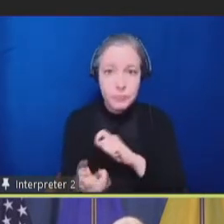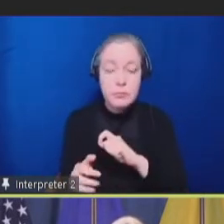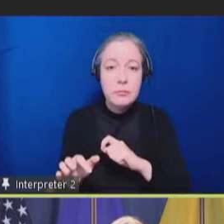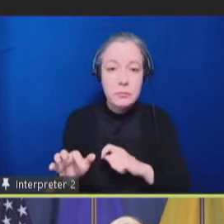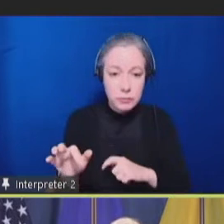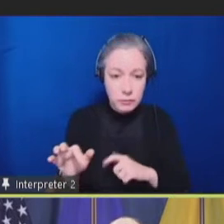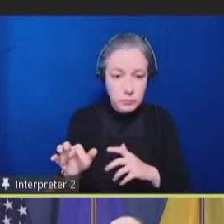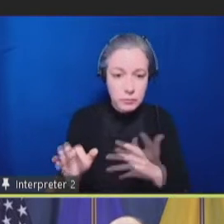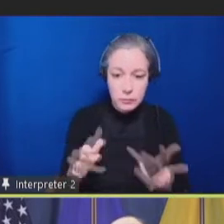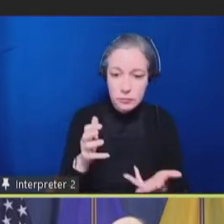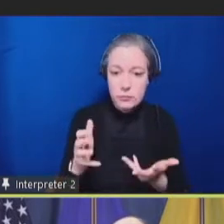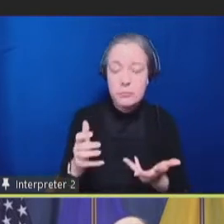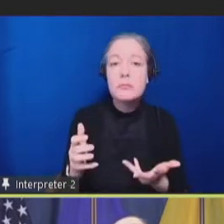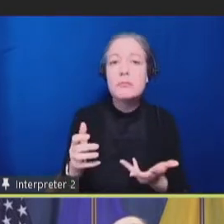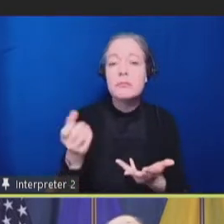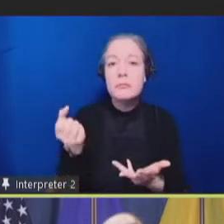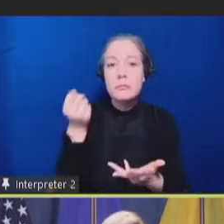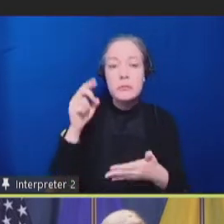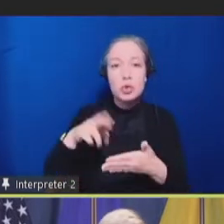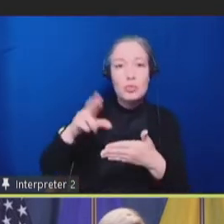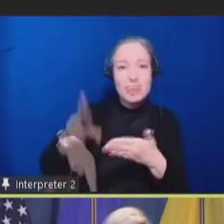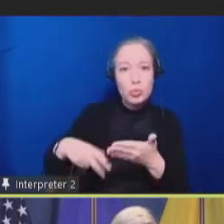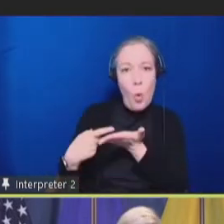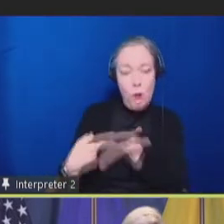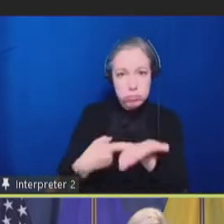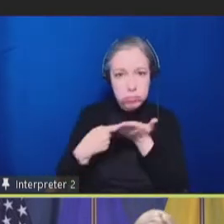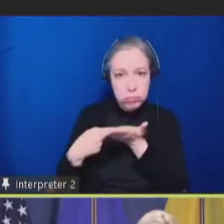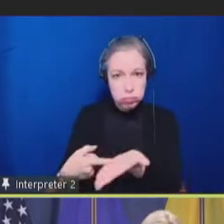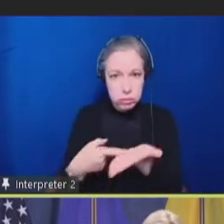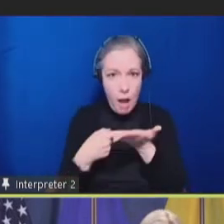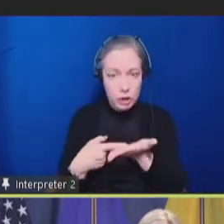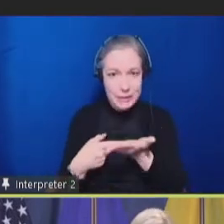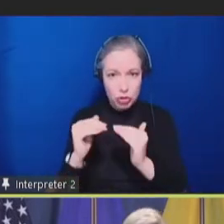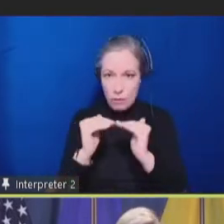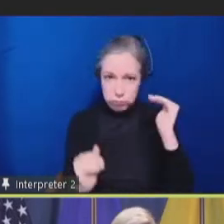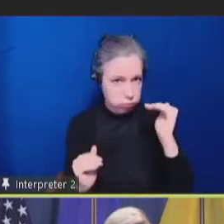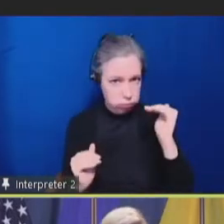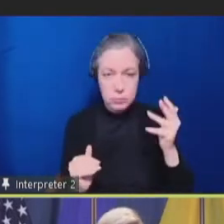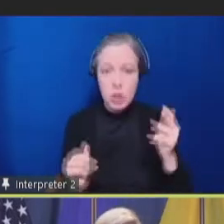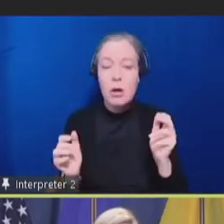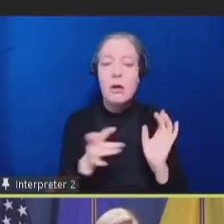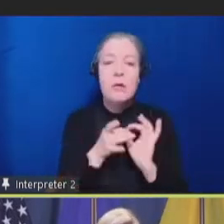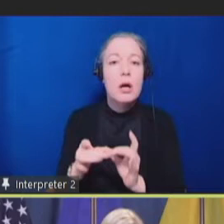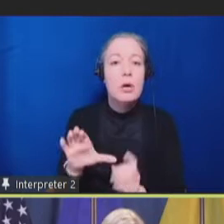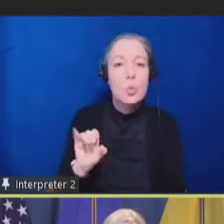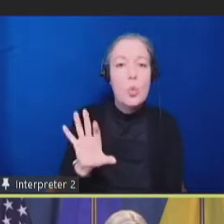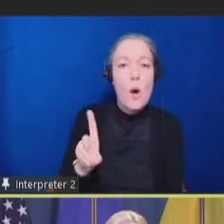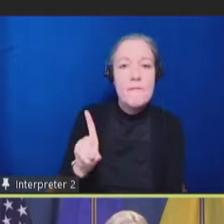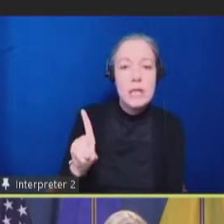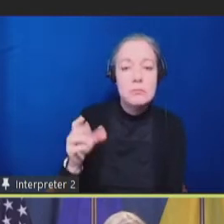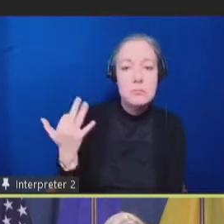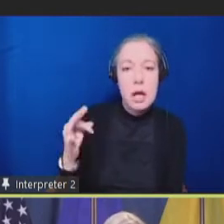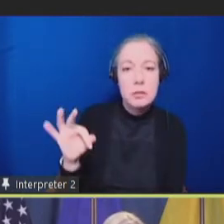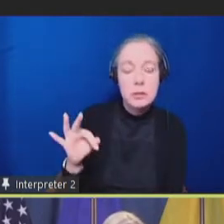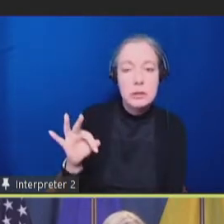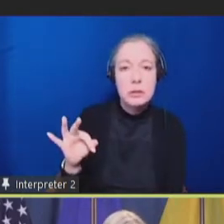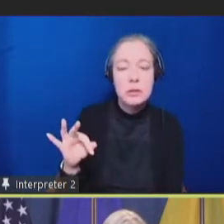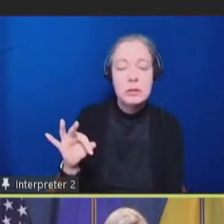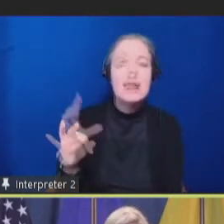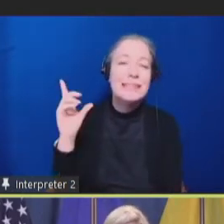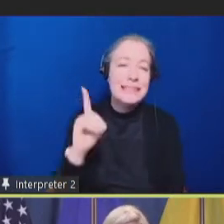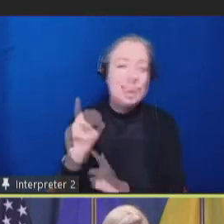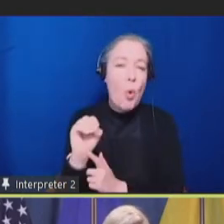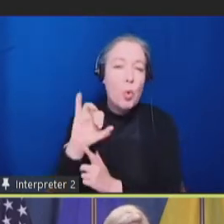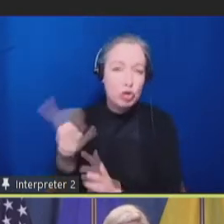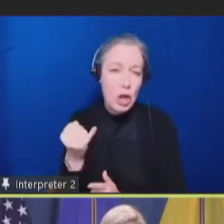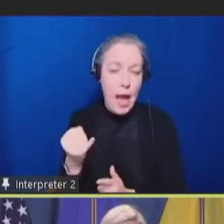As a result of these conversations of inequities of COVID-19, the Department of Justice took some action. It